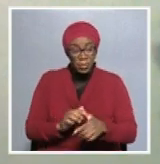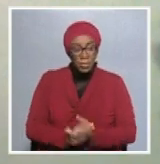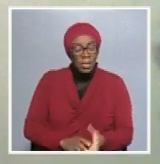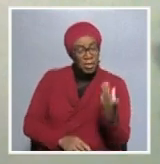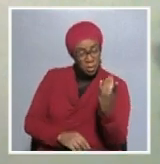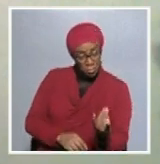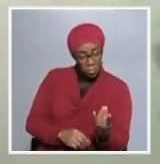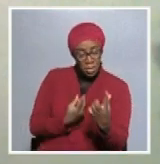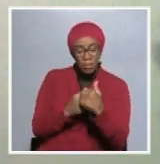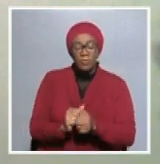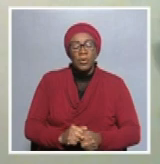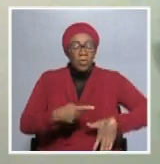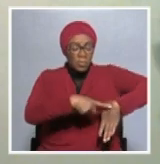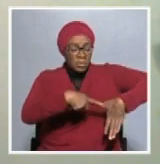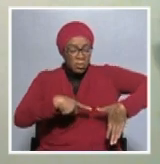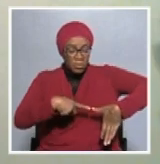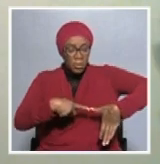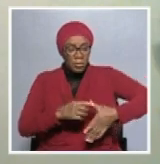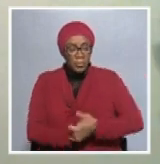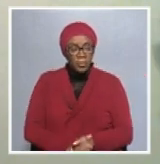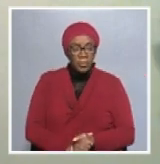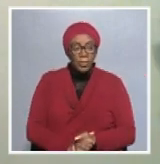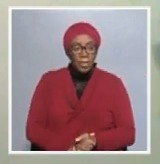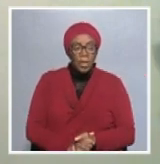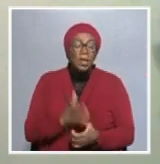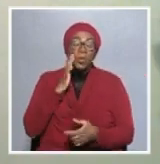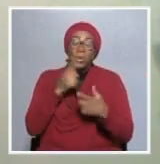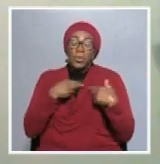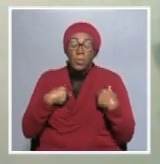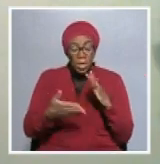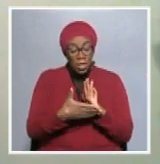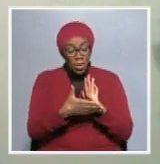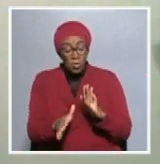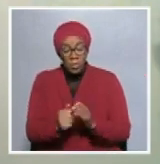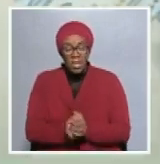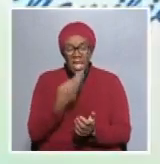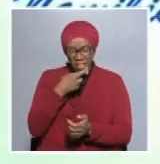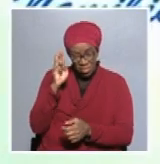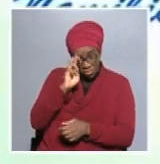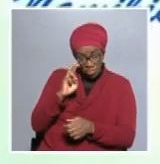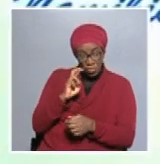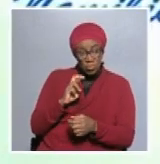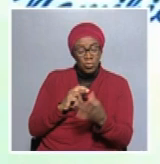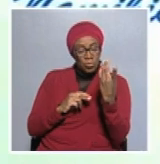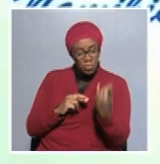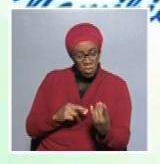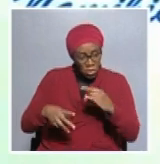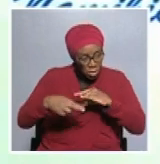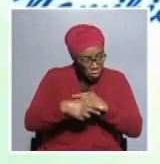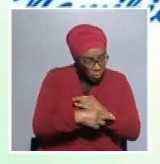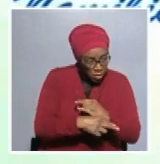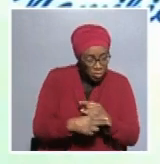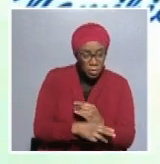region, and when we open the Rundu Abattoir, meat from Kabango East and West would be able to be